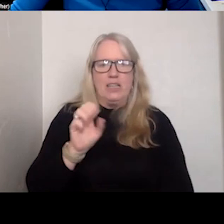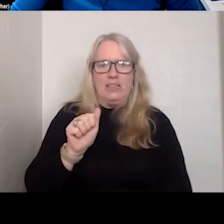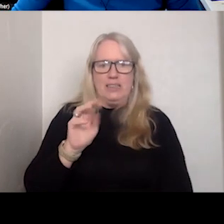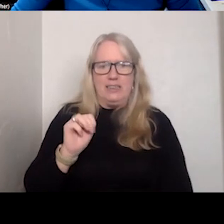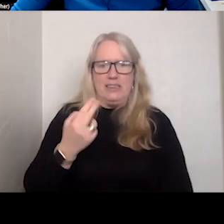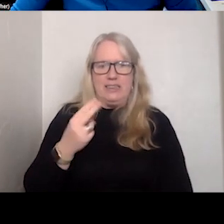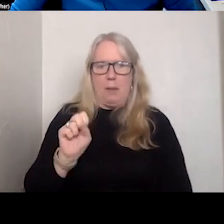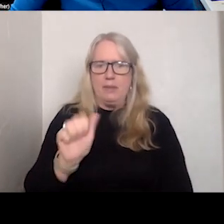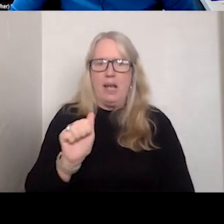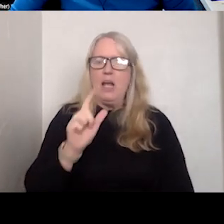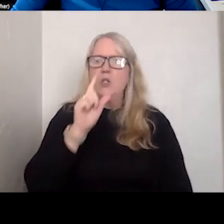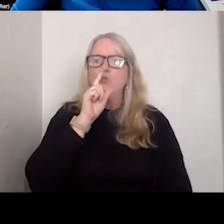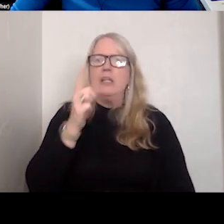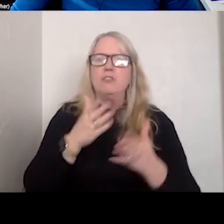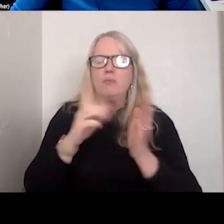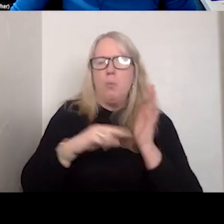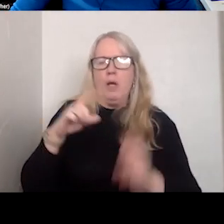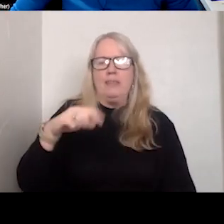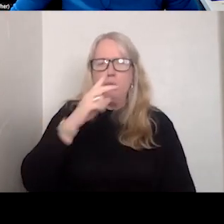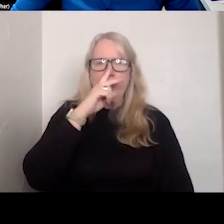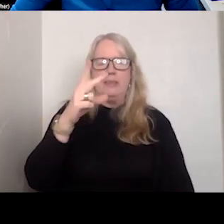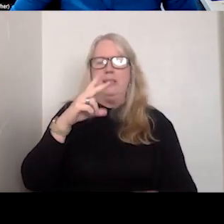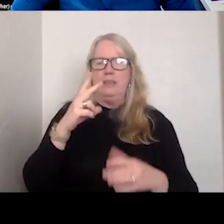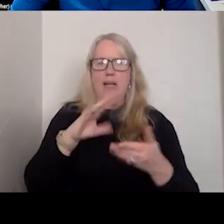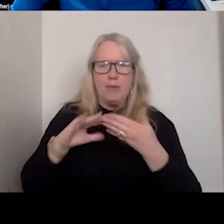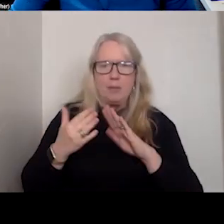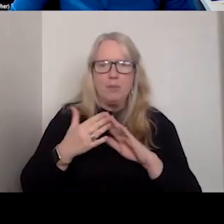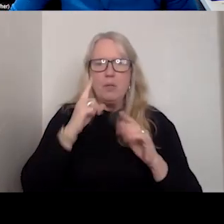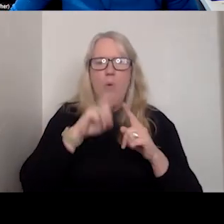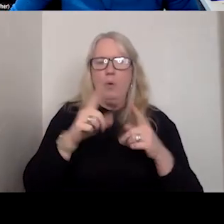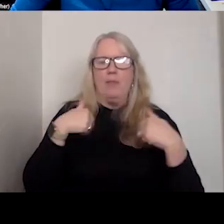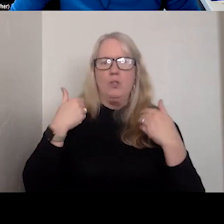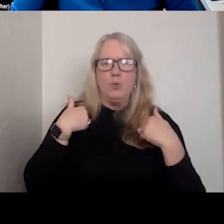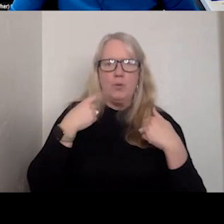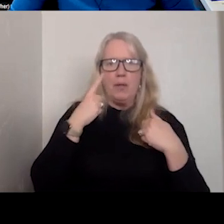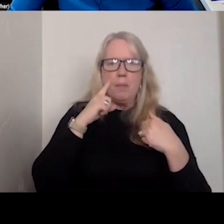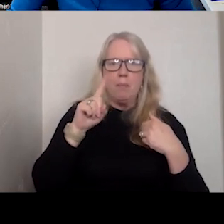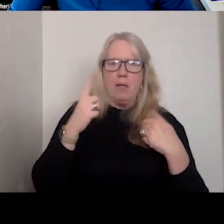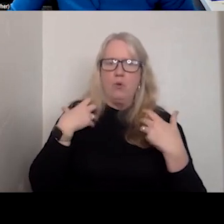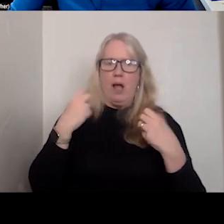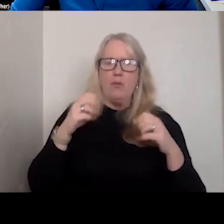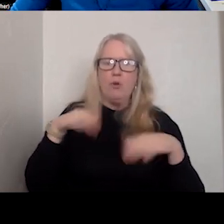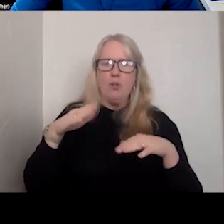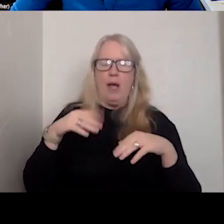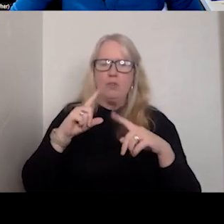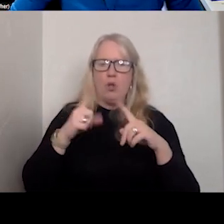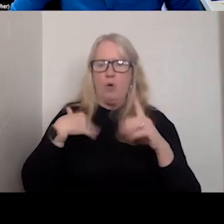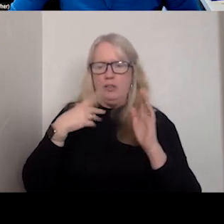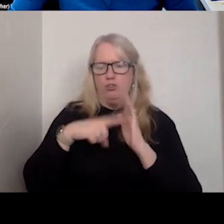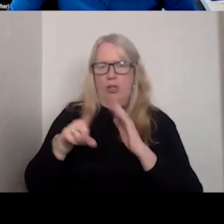this space and really just the need that we're seeing in the communities around youth mental health. So if you haven't already, check out that recording.